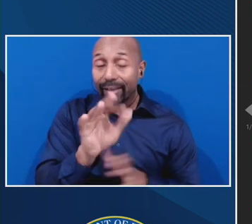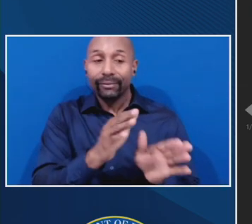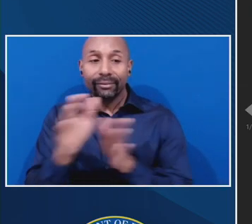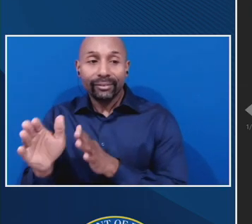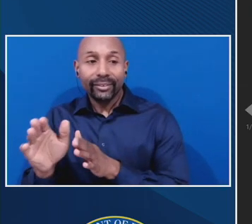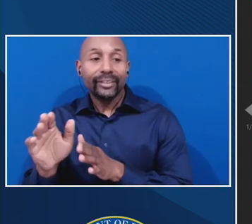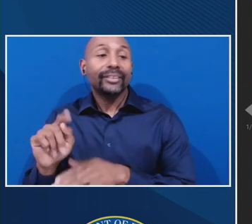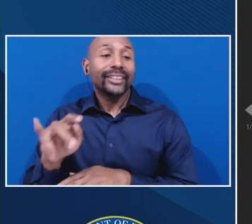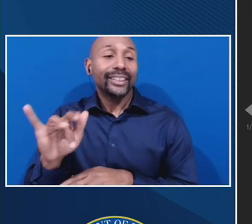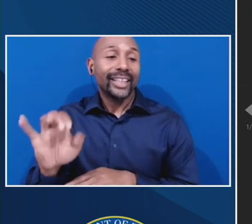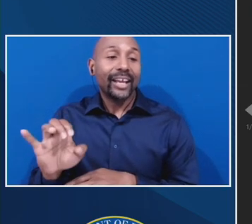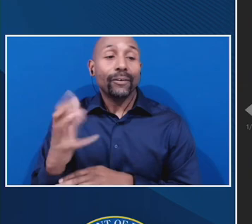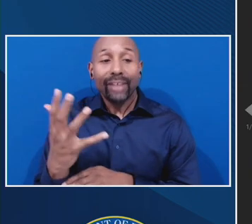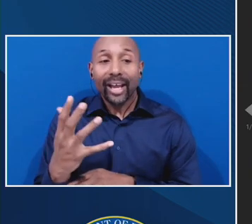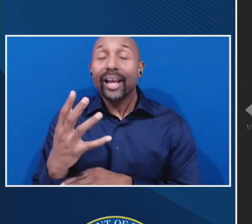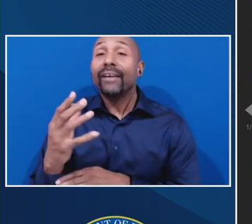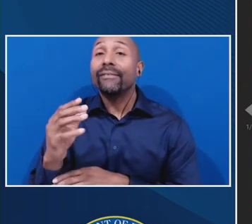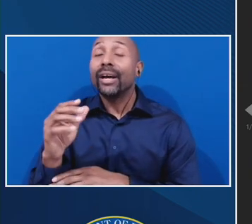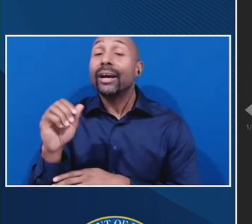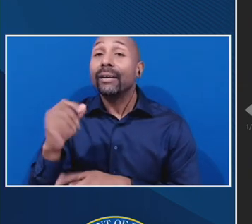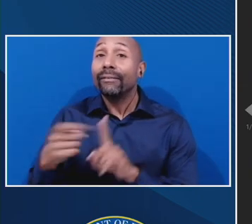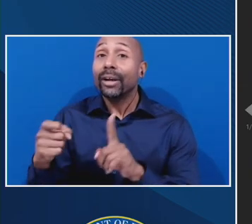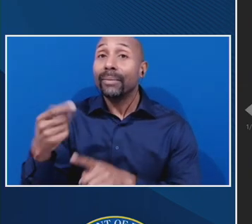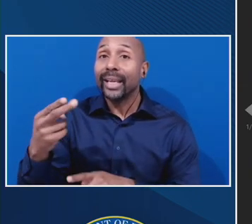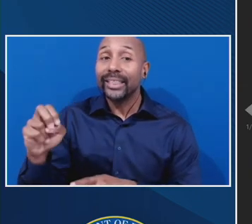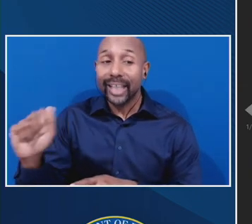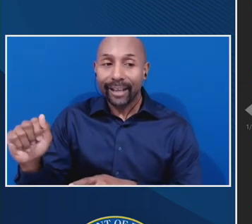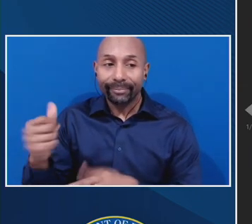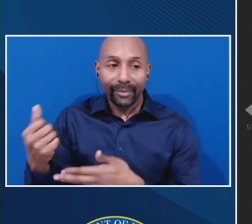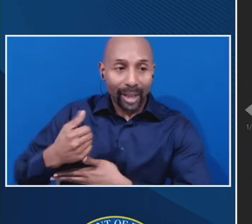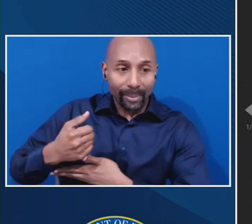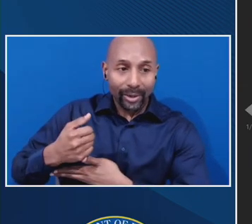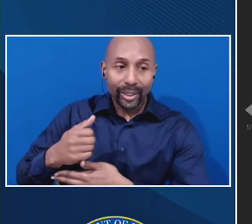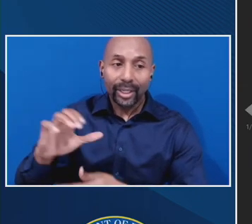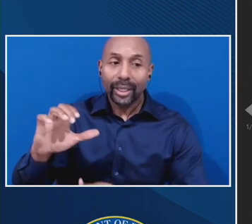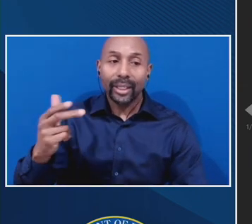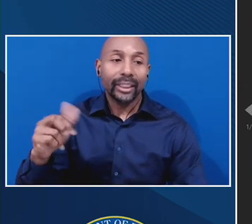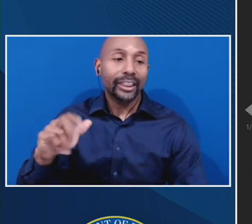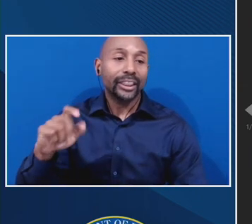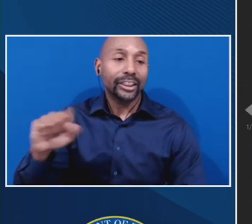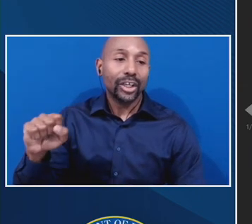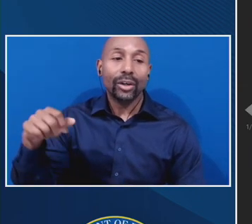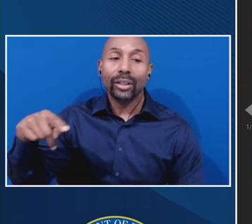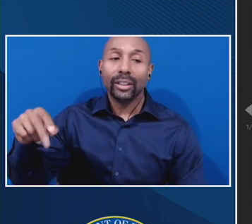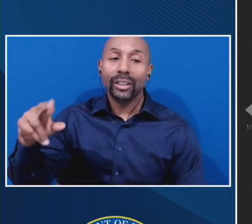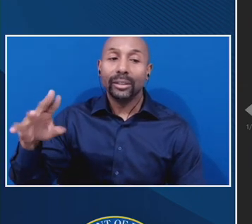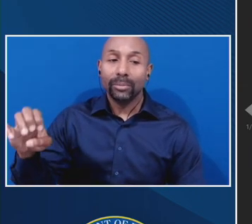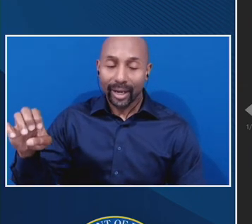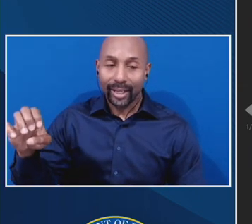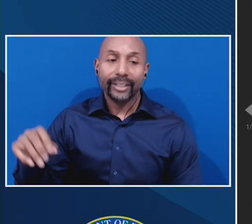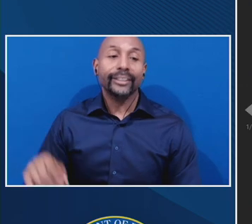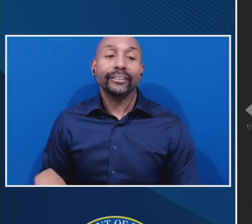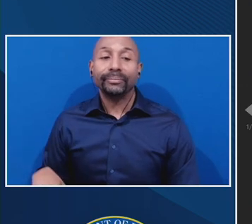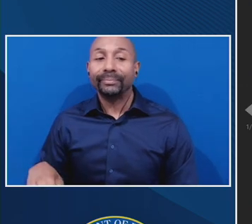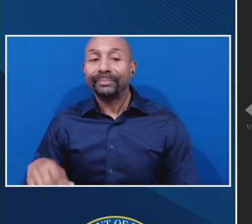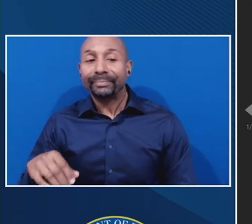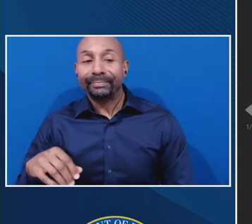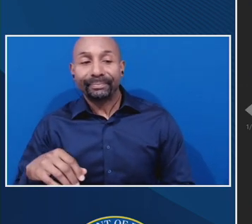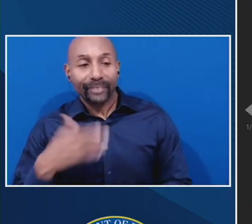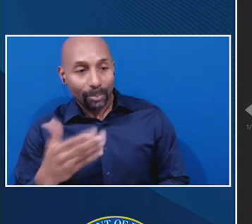Dr. Charles Prince. Cece? Yes, I'm here. Good morning. Good morning. And D'Angelo Sands is the alternate.